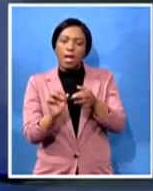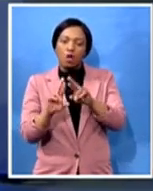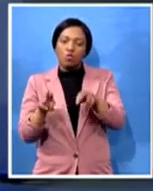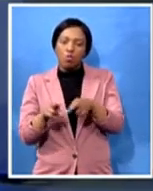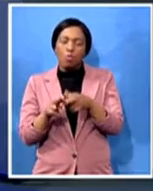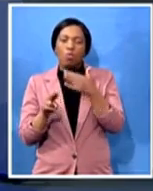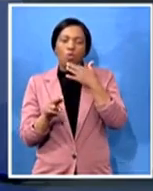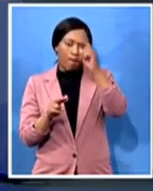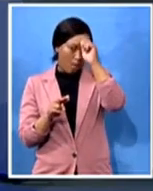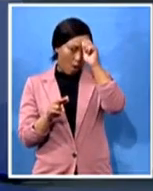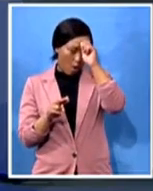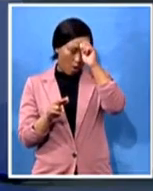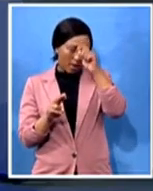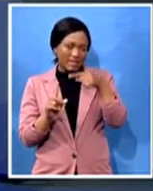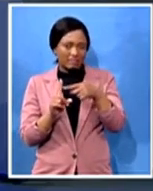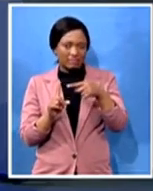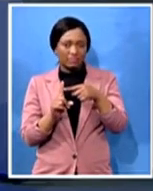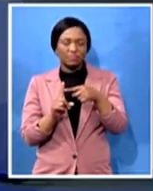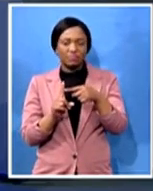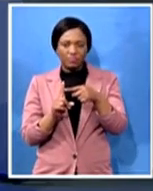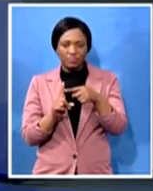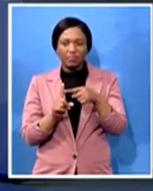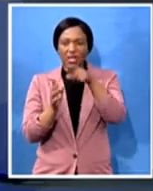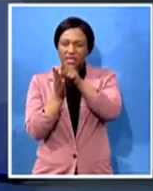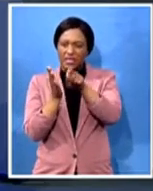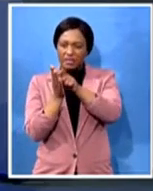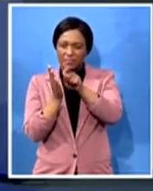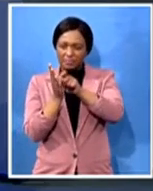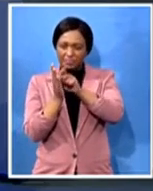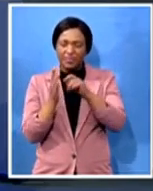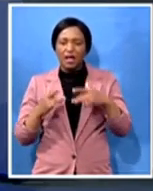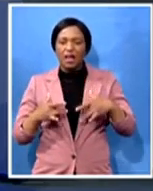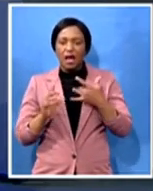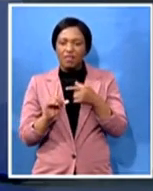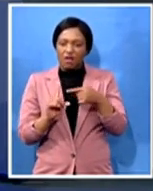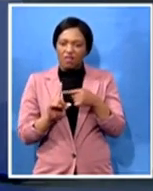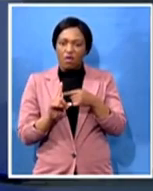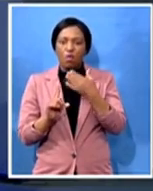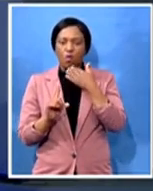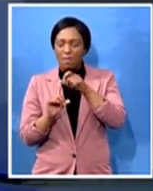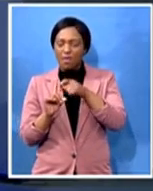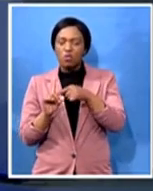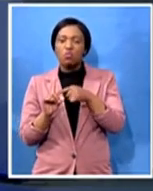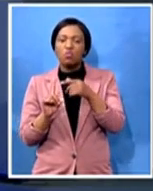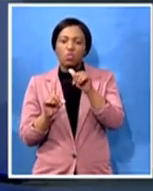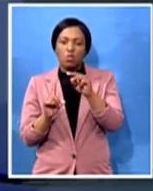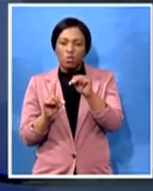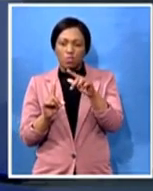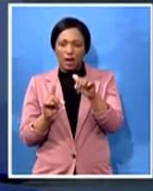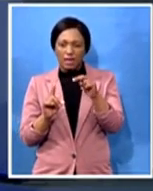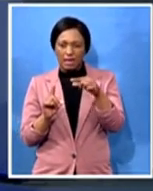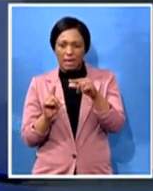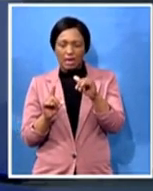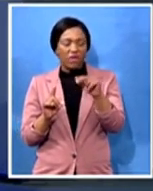the life and the times of the late anti stalwart Tata Mnangeni Dr. Matebula joins us now